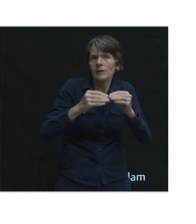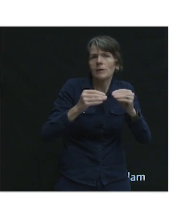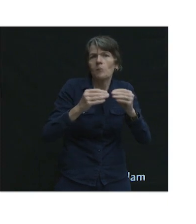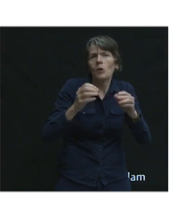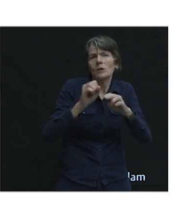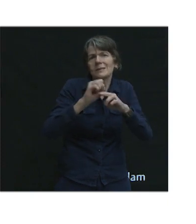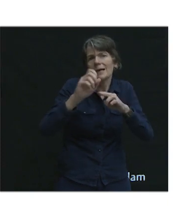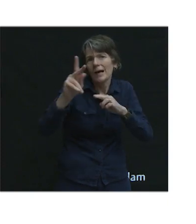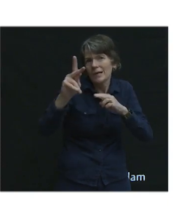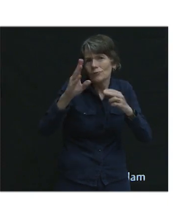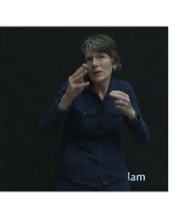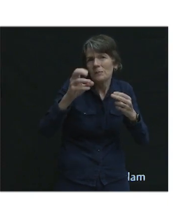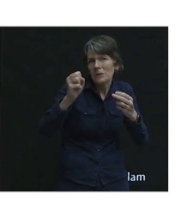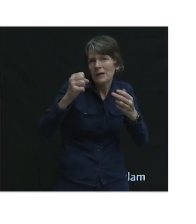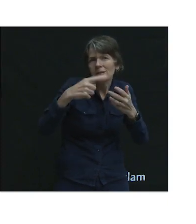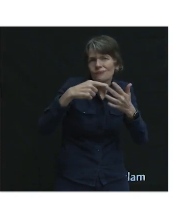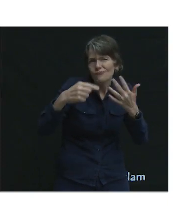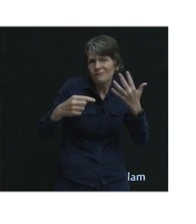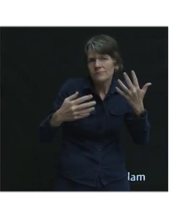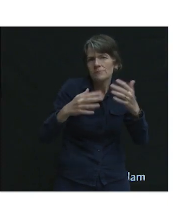SkyTrain. That seems to be popular.